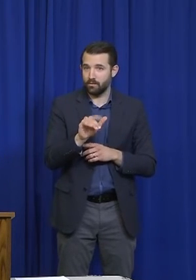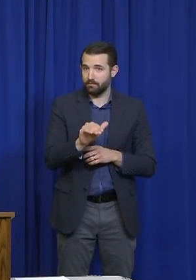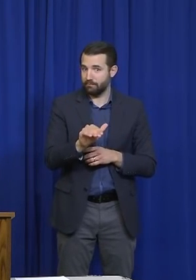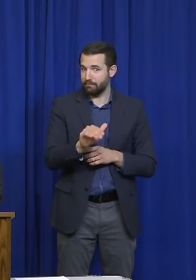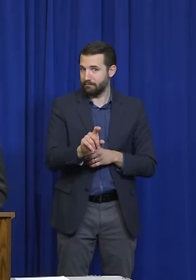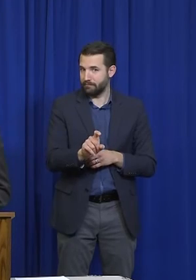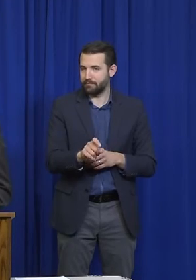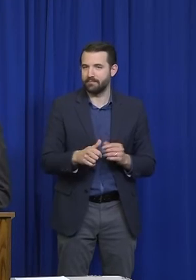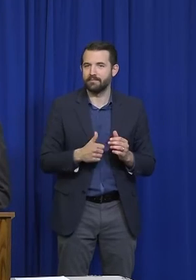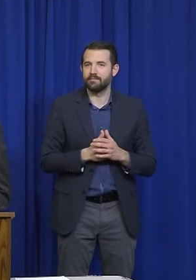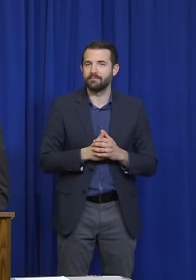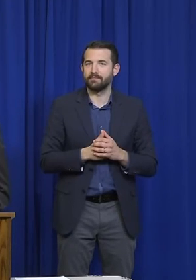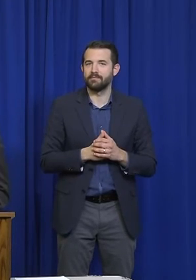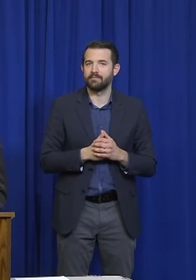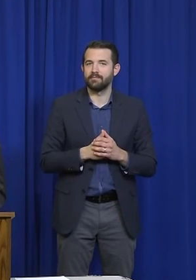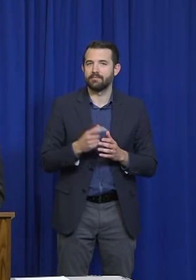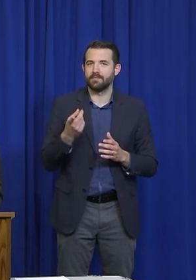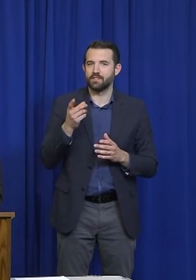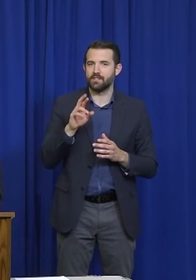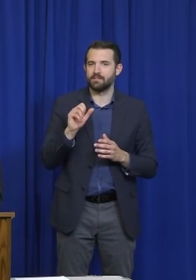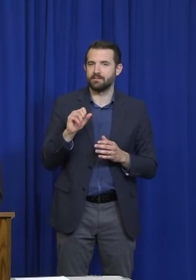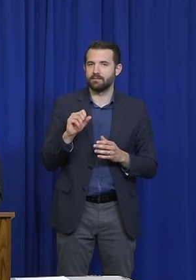We can just make up a question and answer.